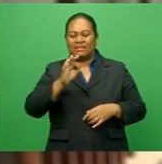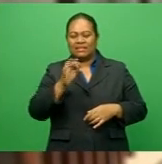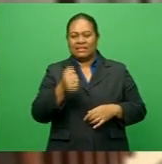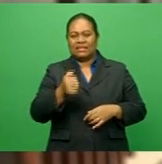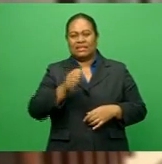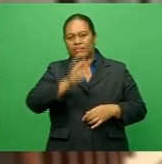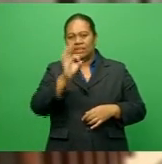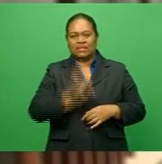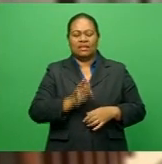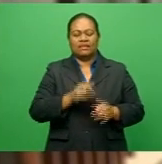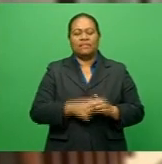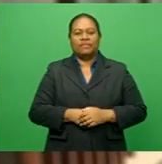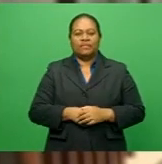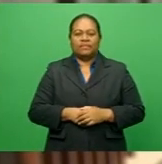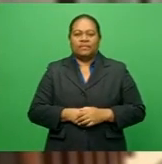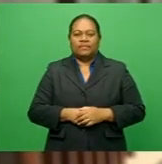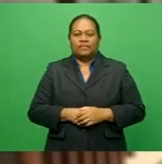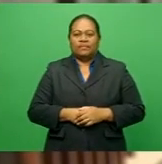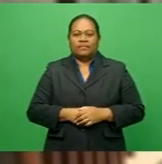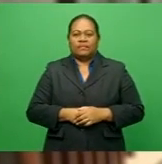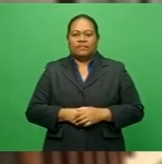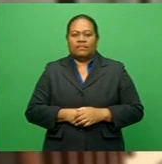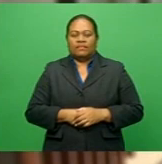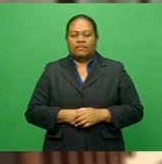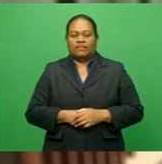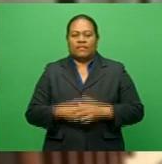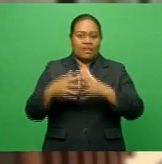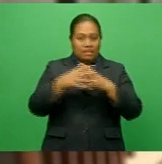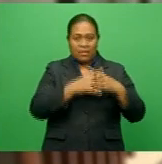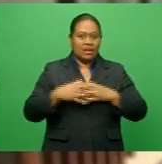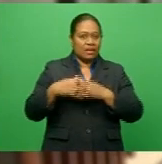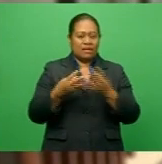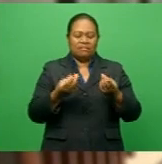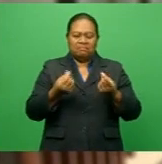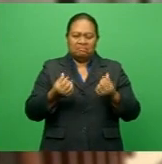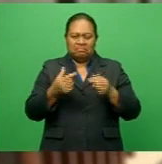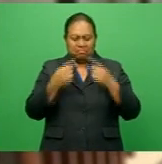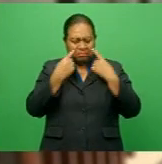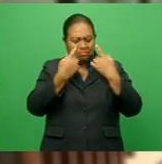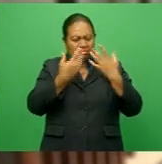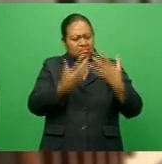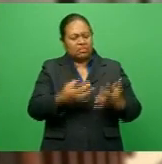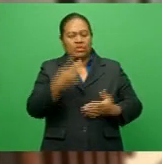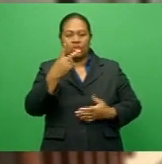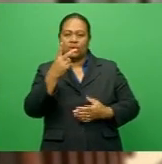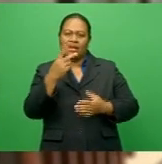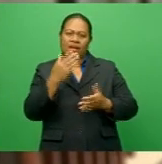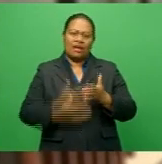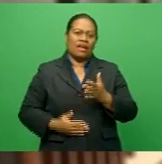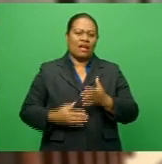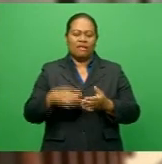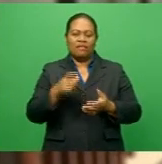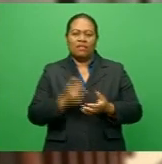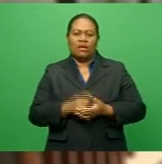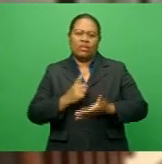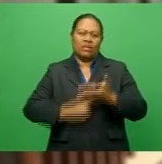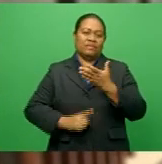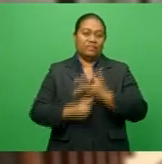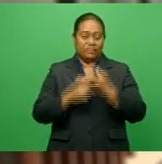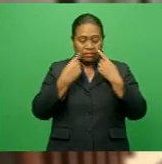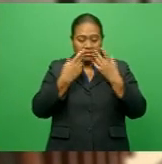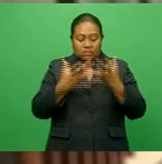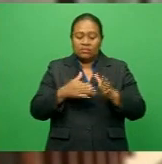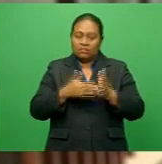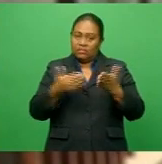.5 percent contraction. The U.S. leaked its wounds near a two-and-a-half-year low against a basket of major